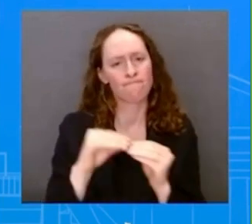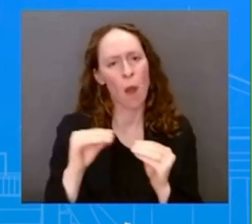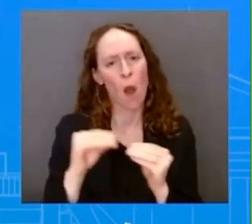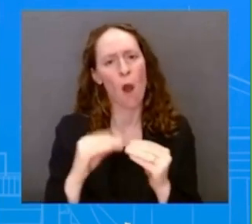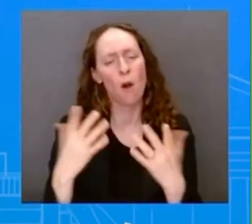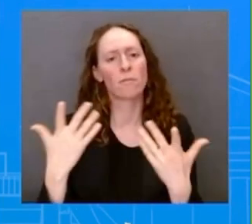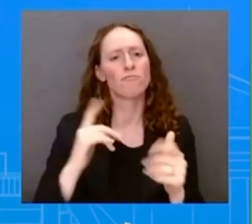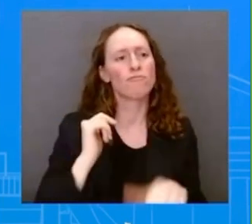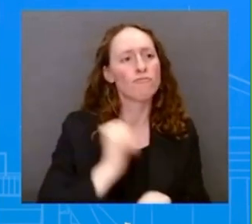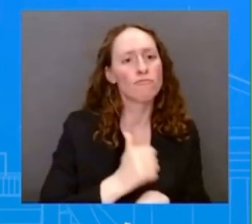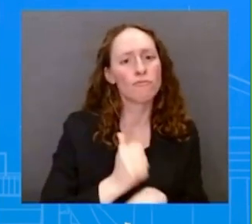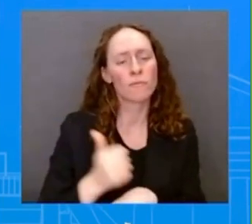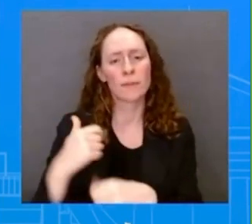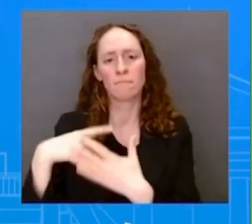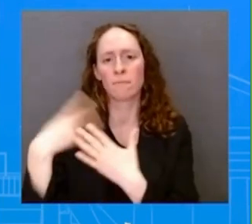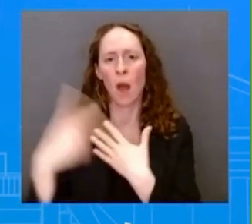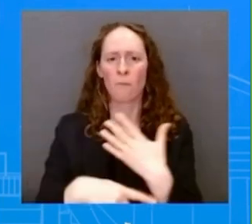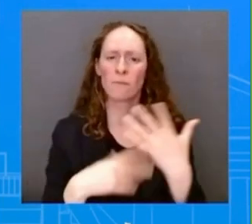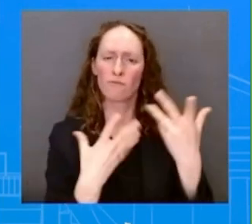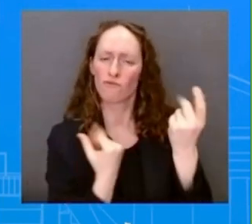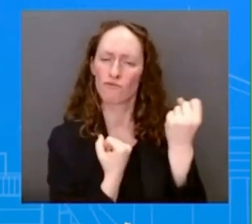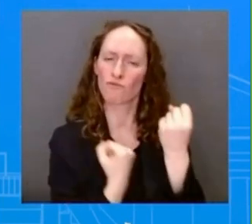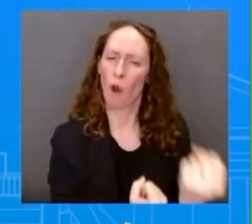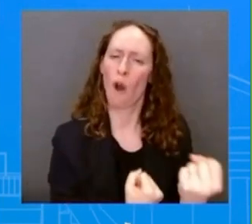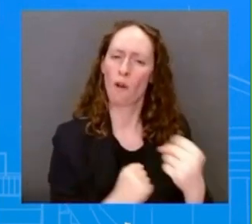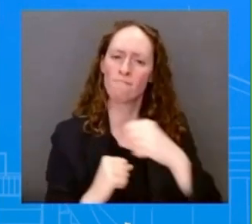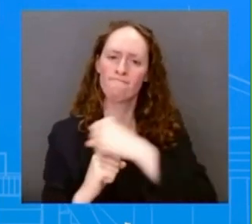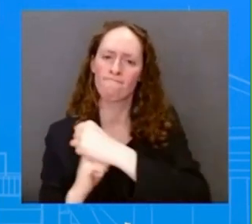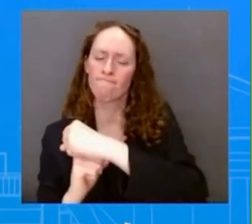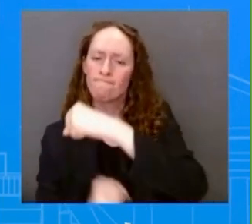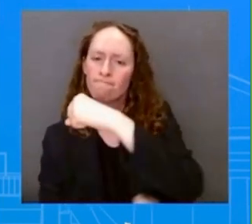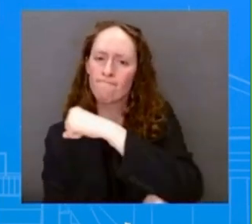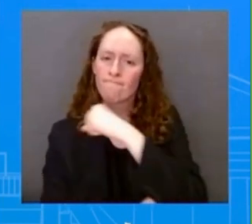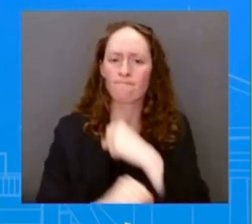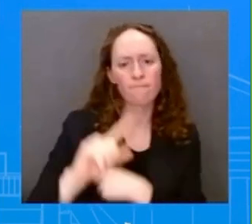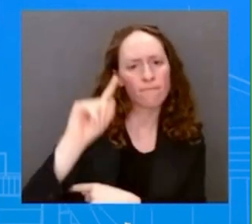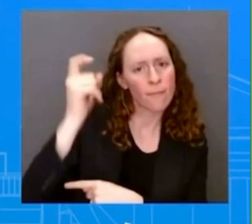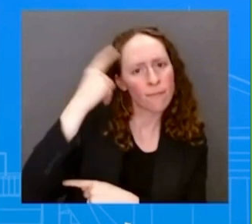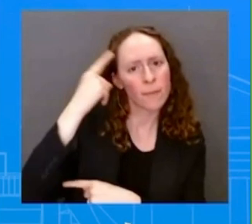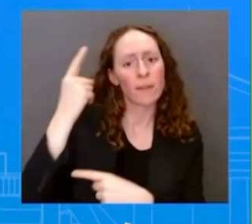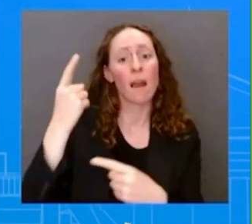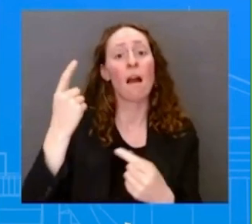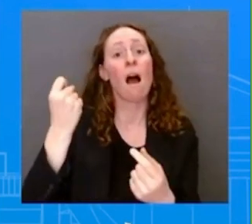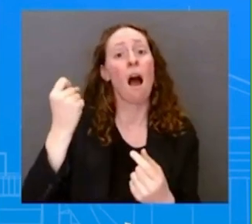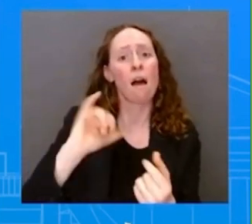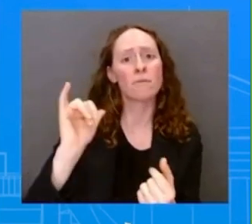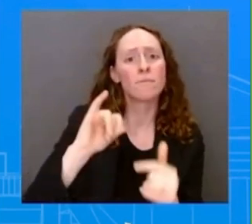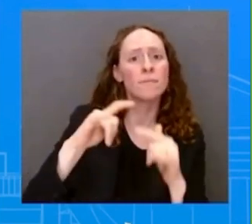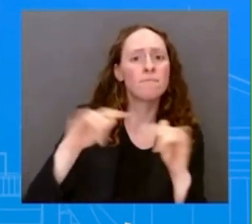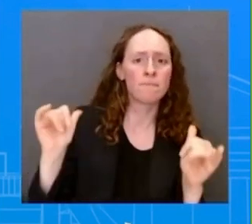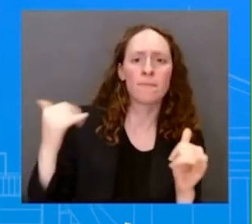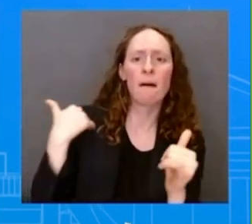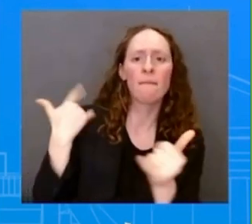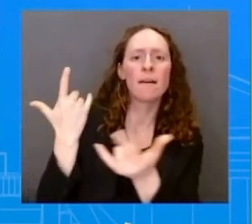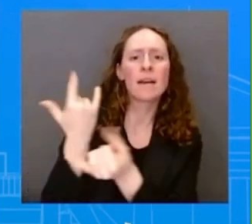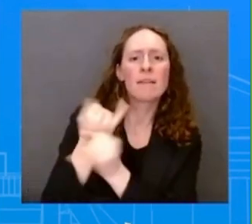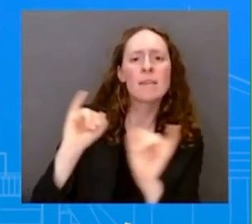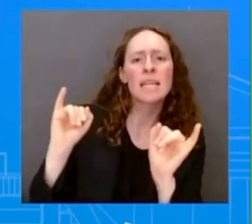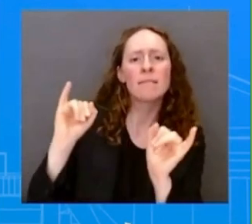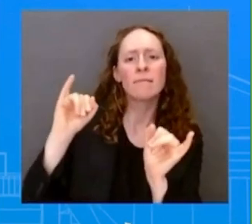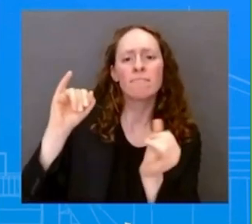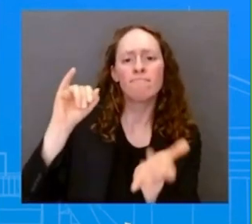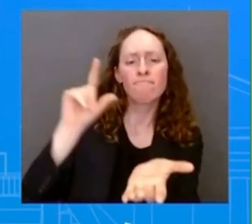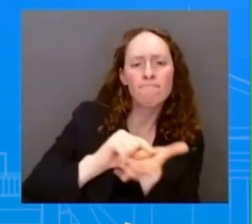support free and independent media, help combat corruption, bolster democratic reformers, human rights activists, defend free and fair